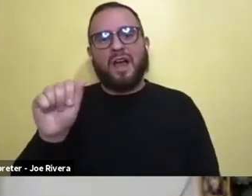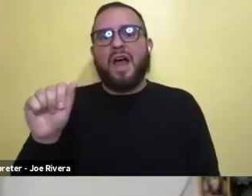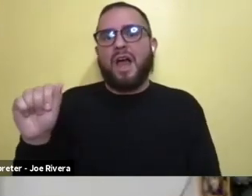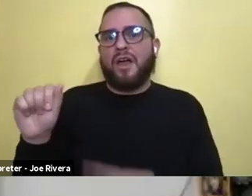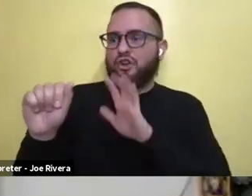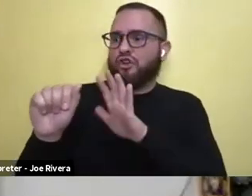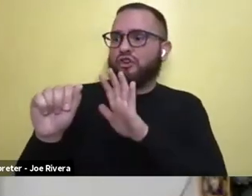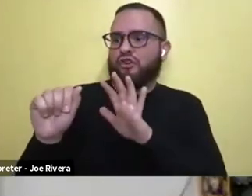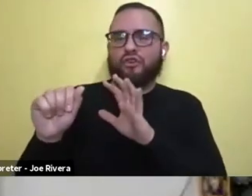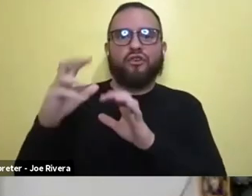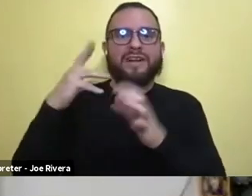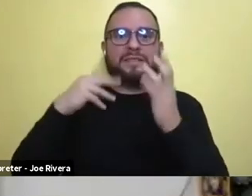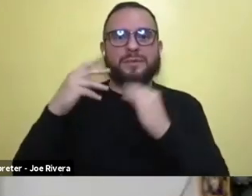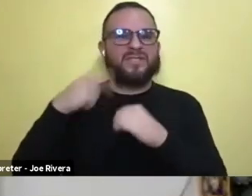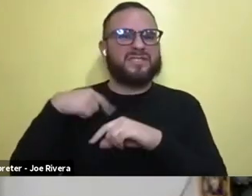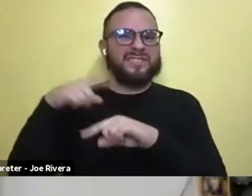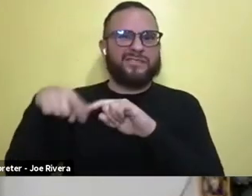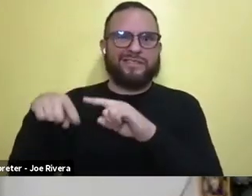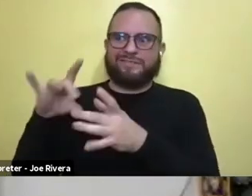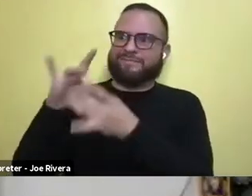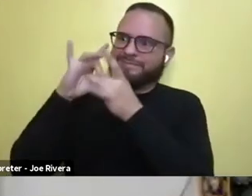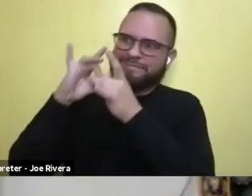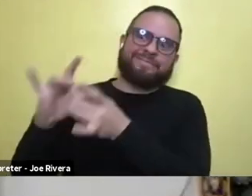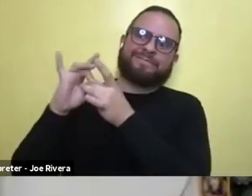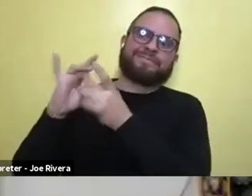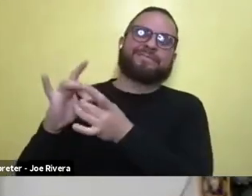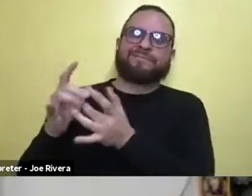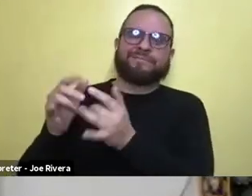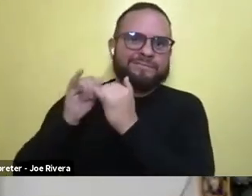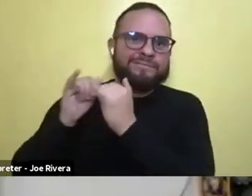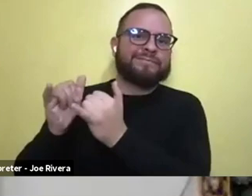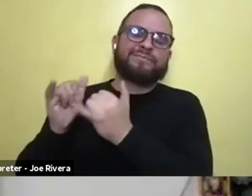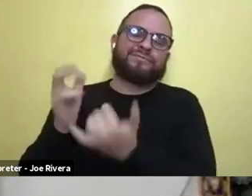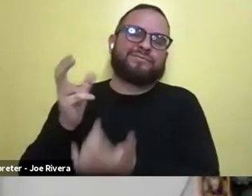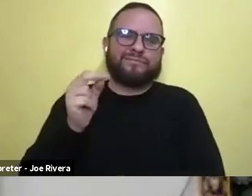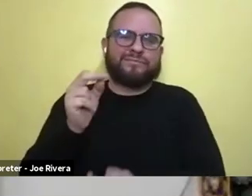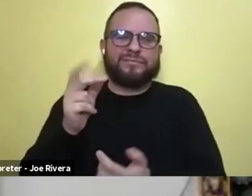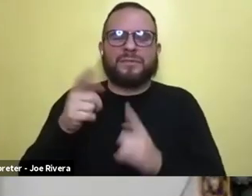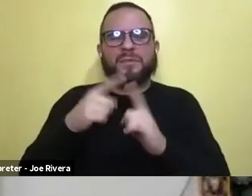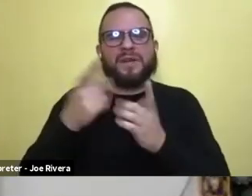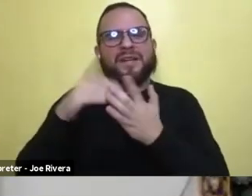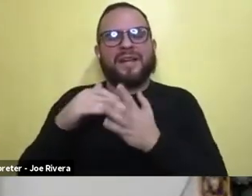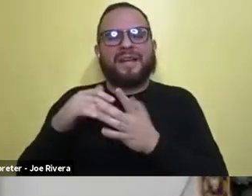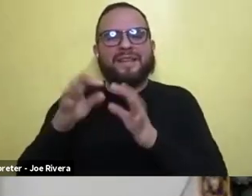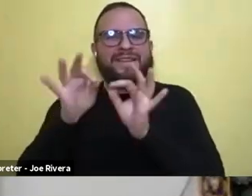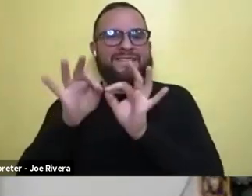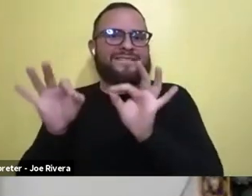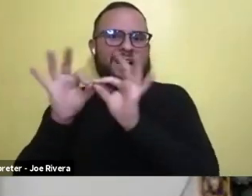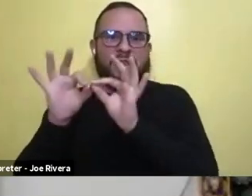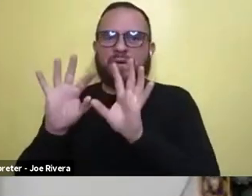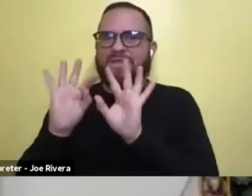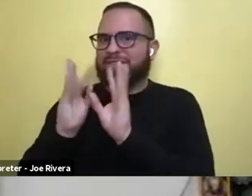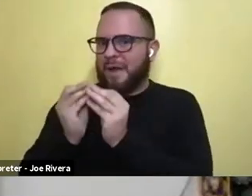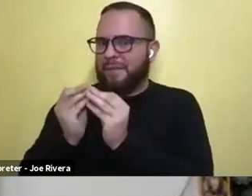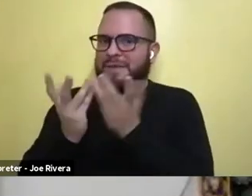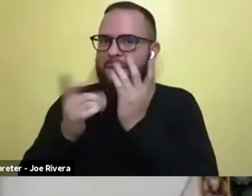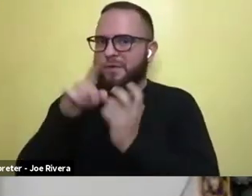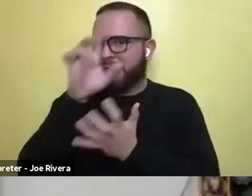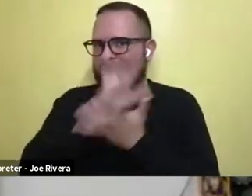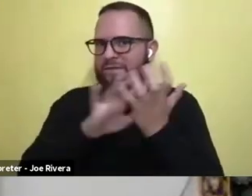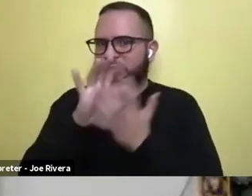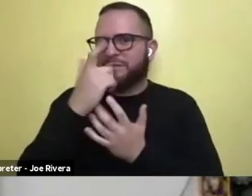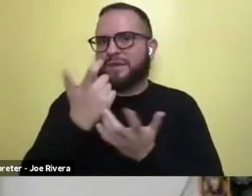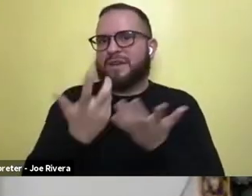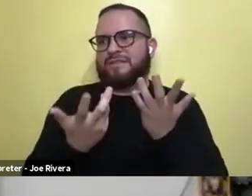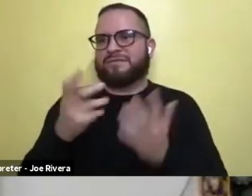but I guess just, um, like the value of family and some of you might be a little confused because, you if you've watched season one, she kind of